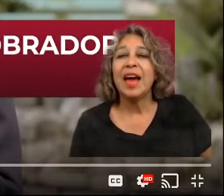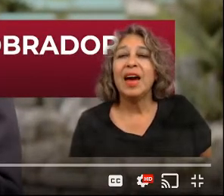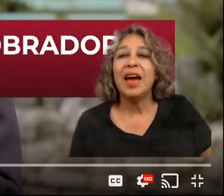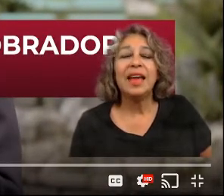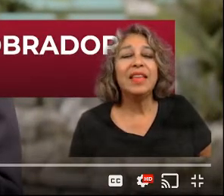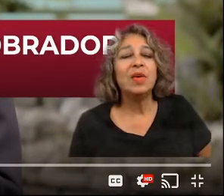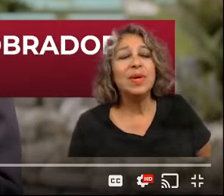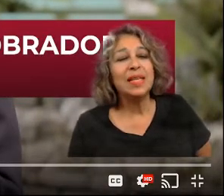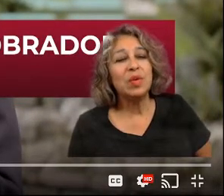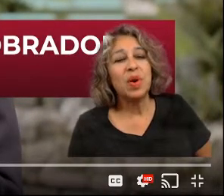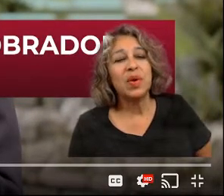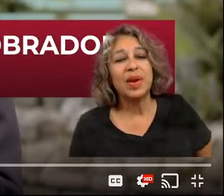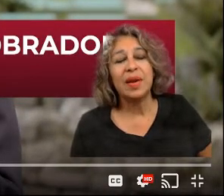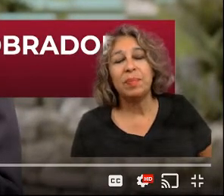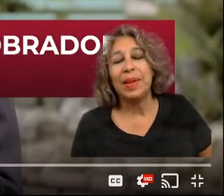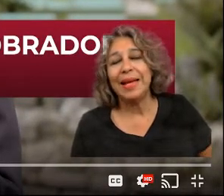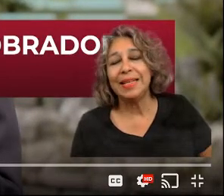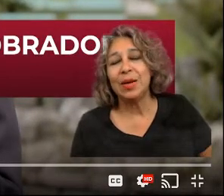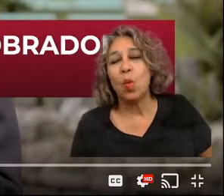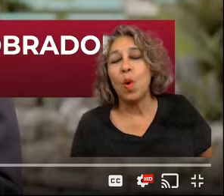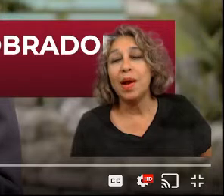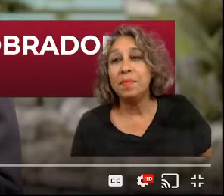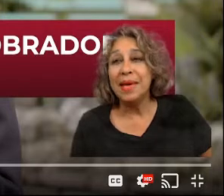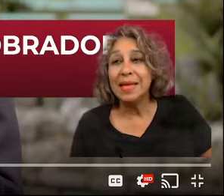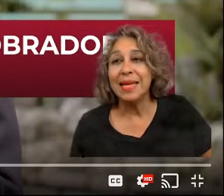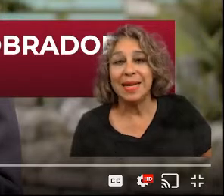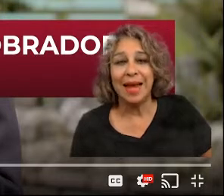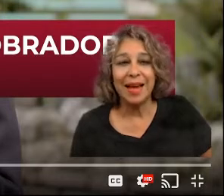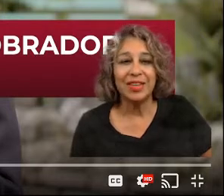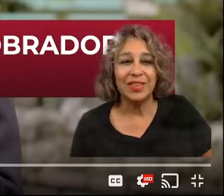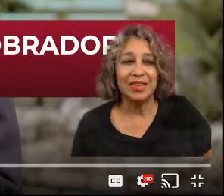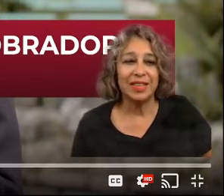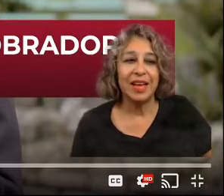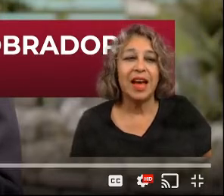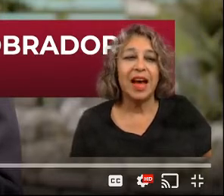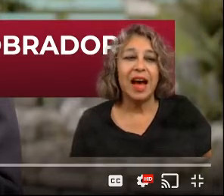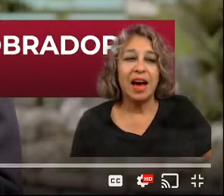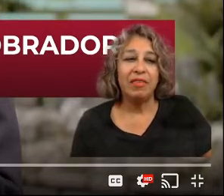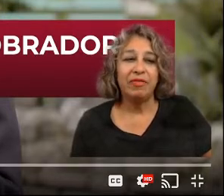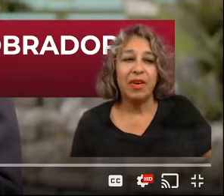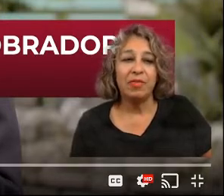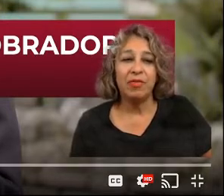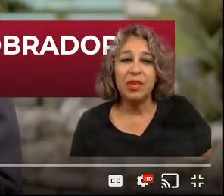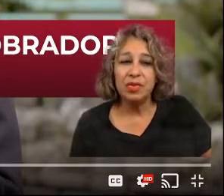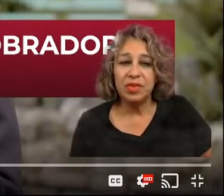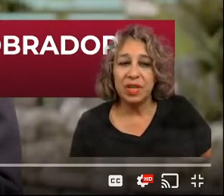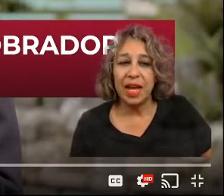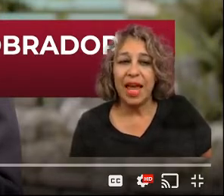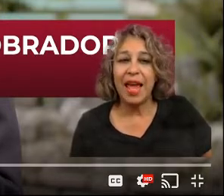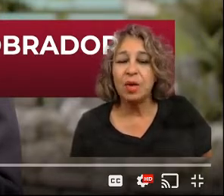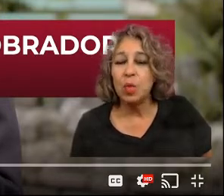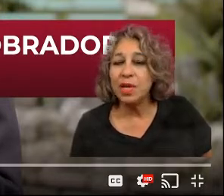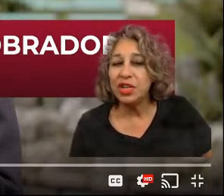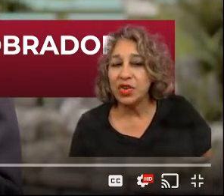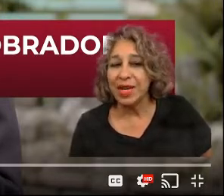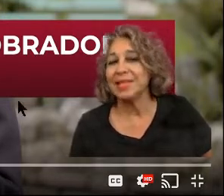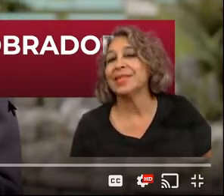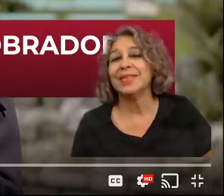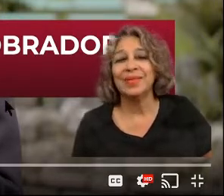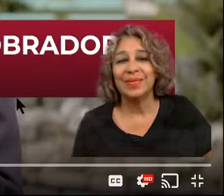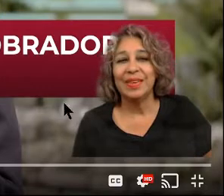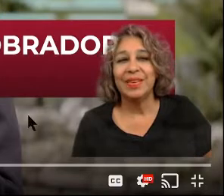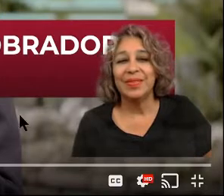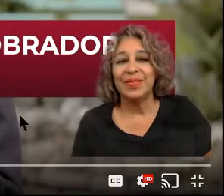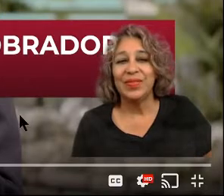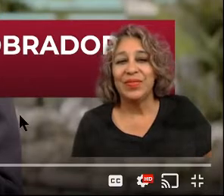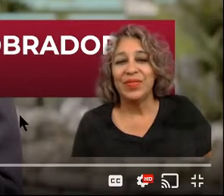and that we said we're going to plant one million hectares of fruit and wood trees